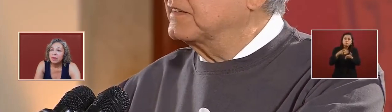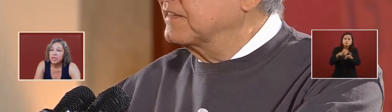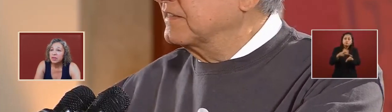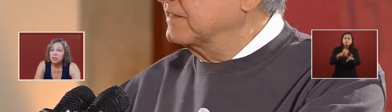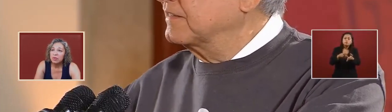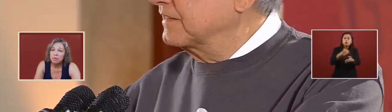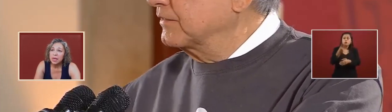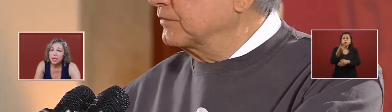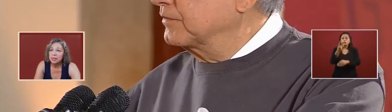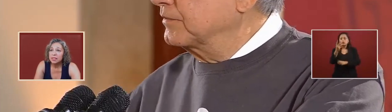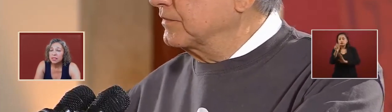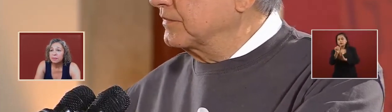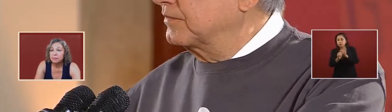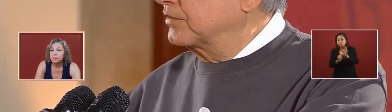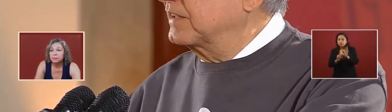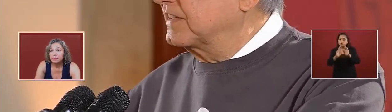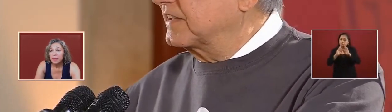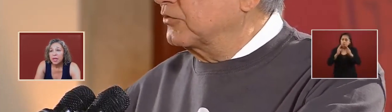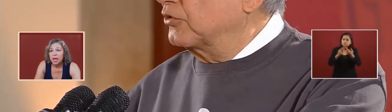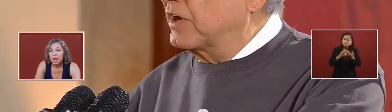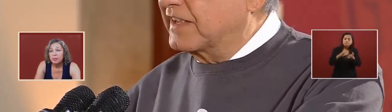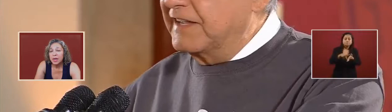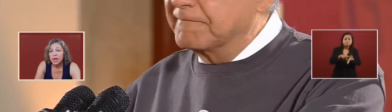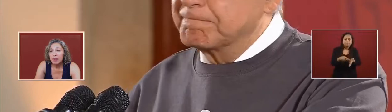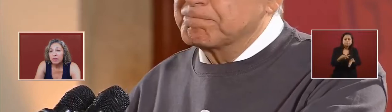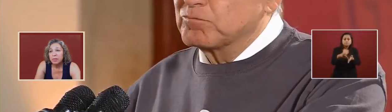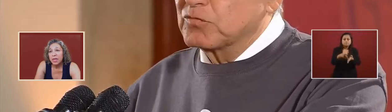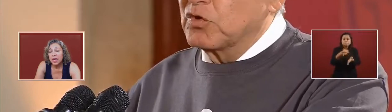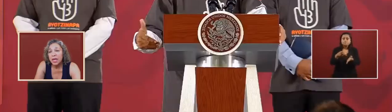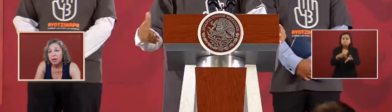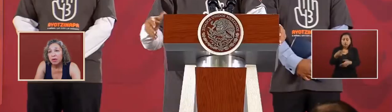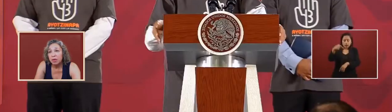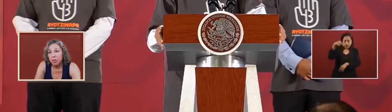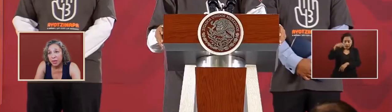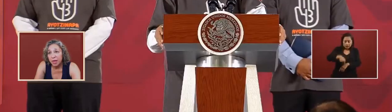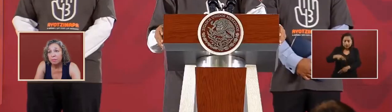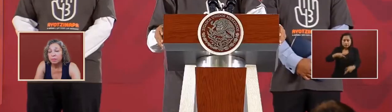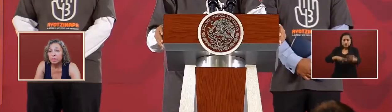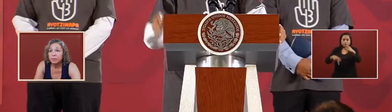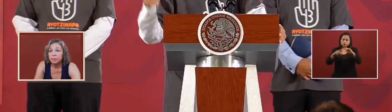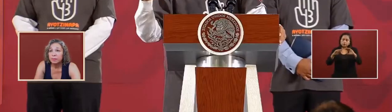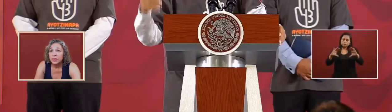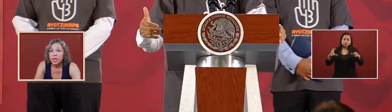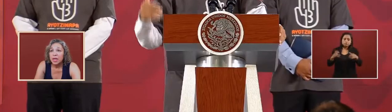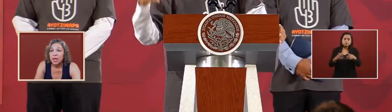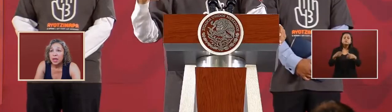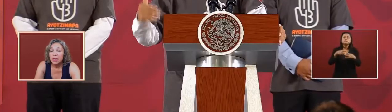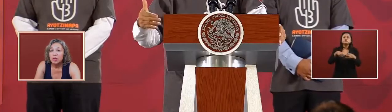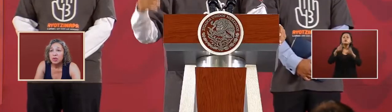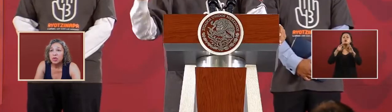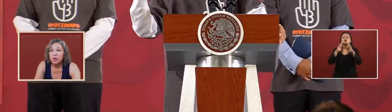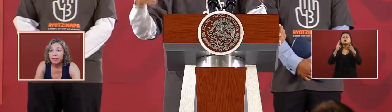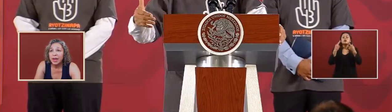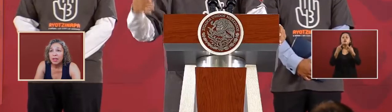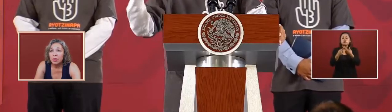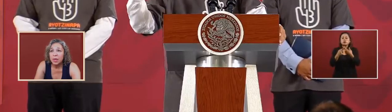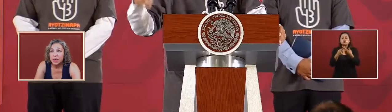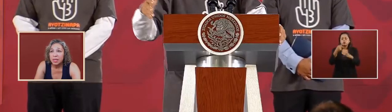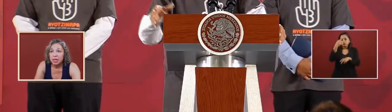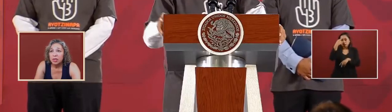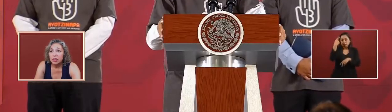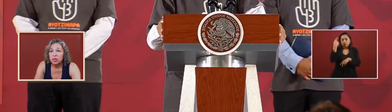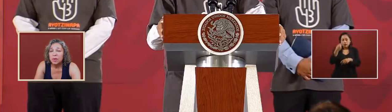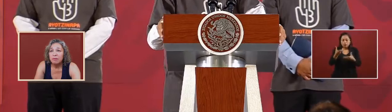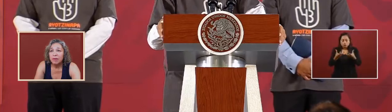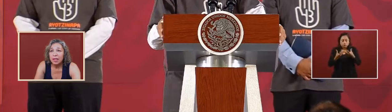every two to three months i'm going to have a meeting here with them in order to evaluate